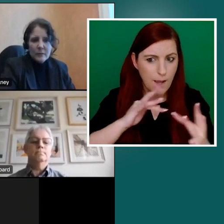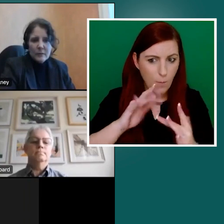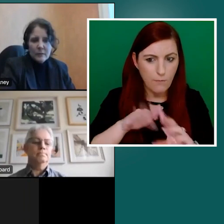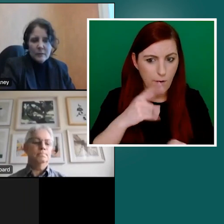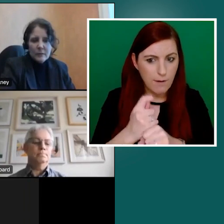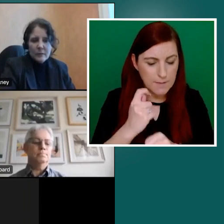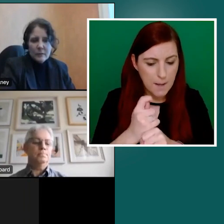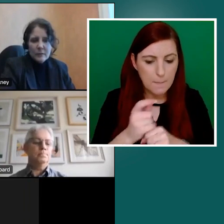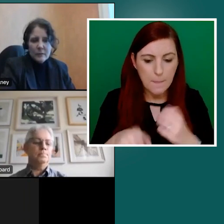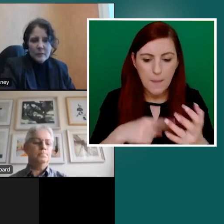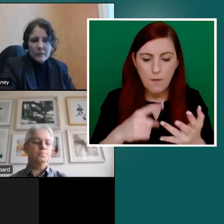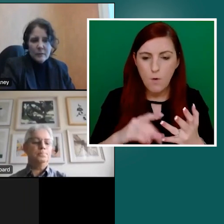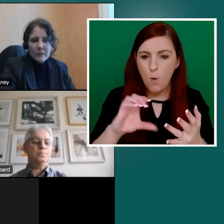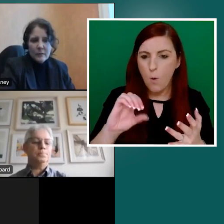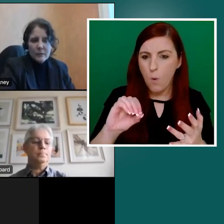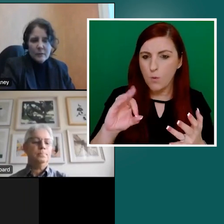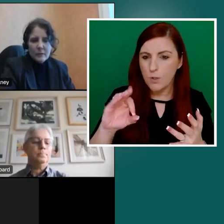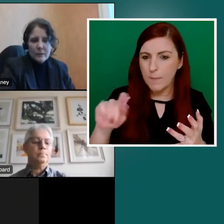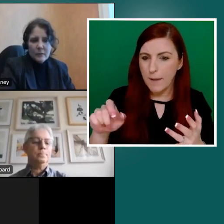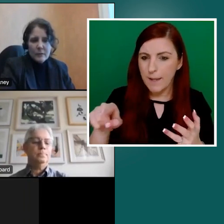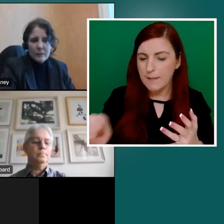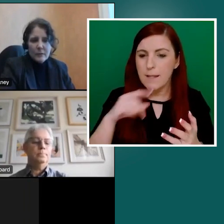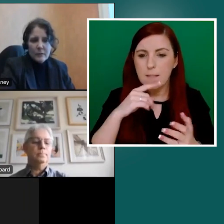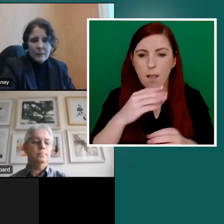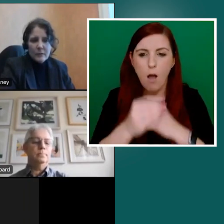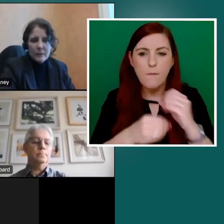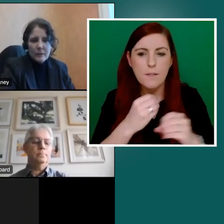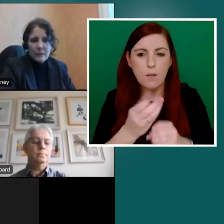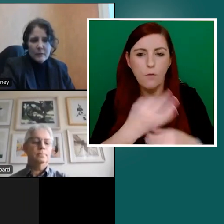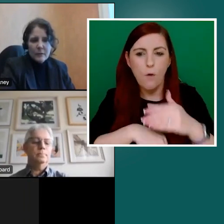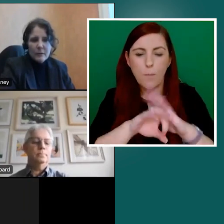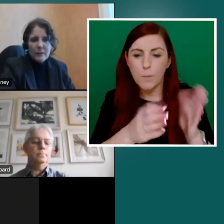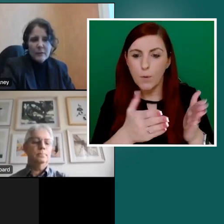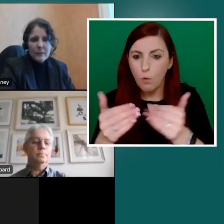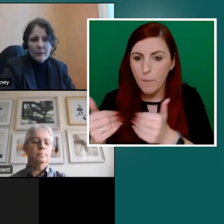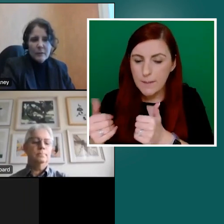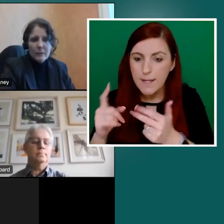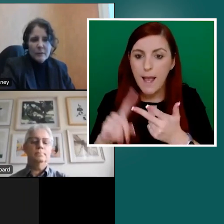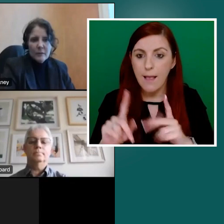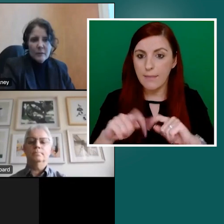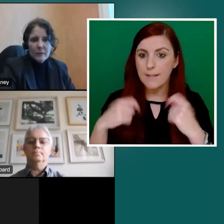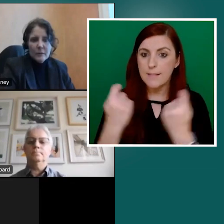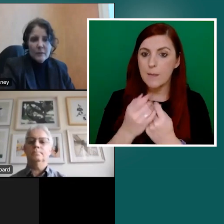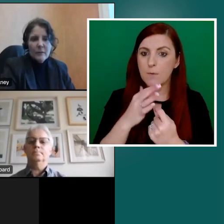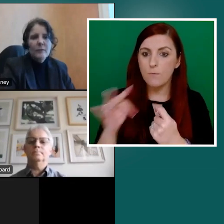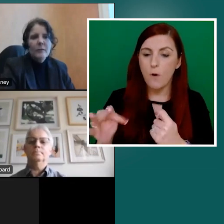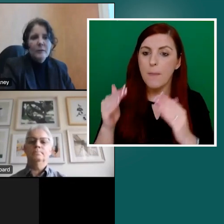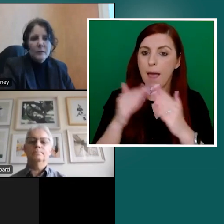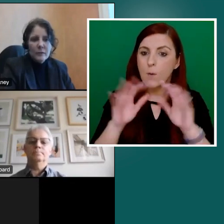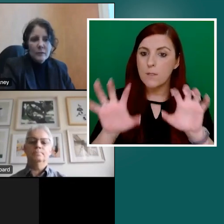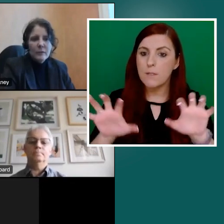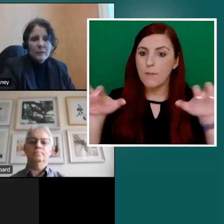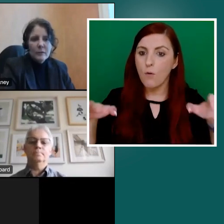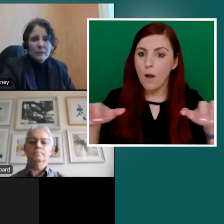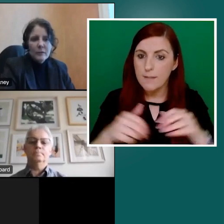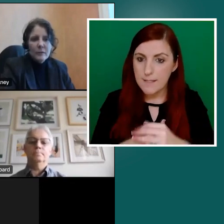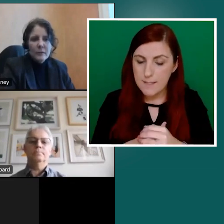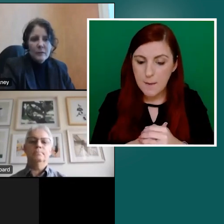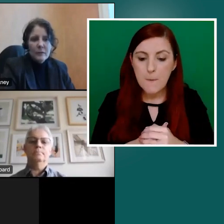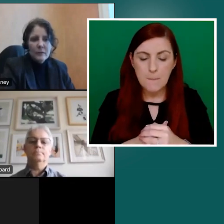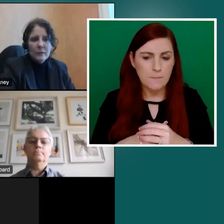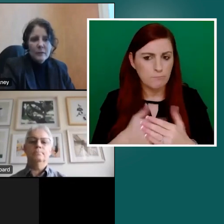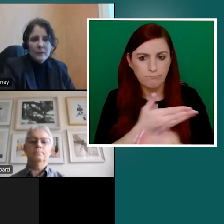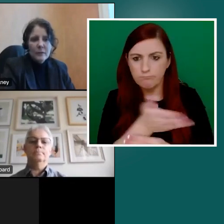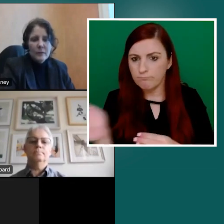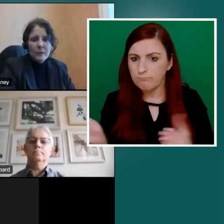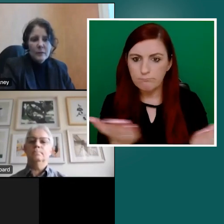We have the OGP Office of Government Procurement and the team from the Houses of the Erachtas. So again, you're all very